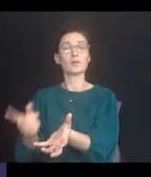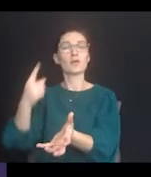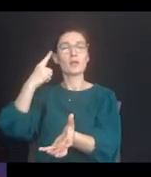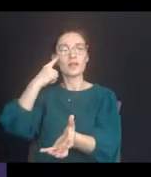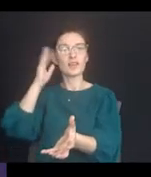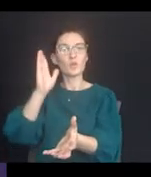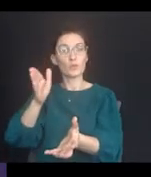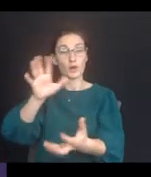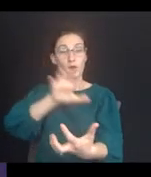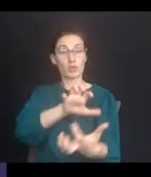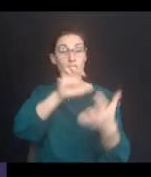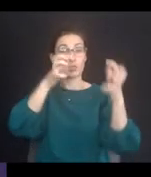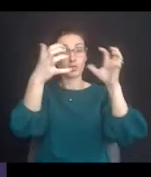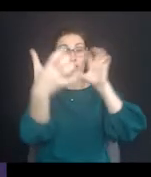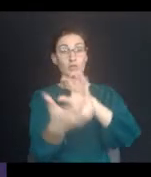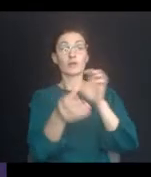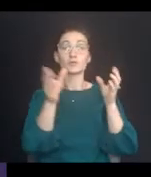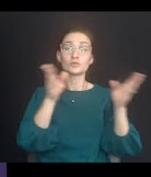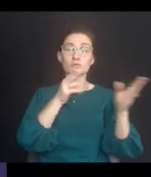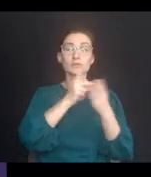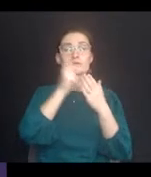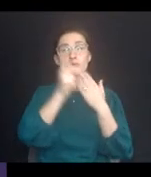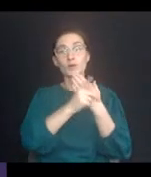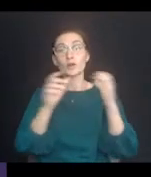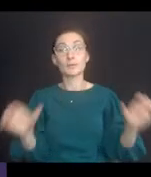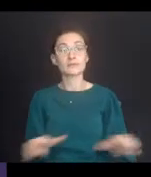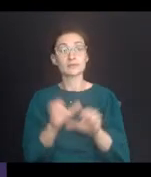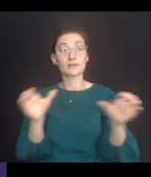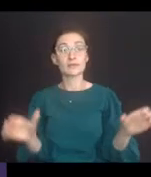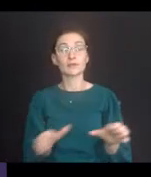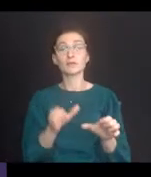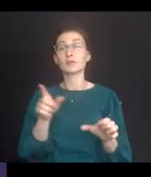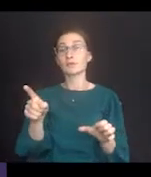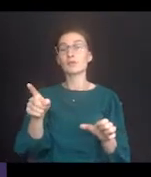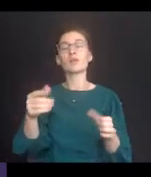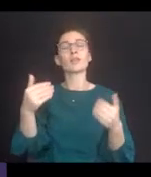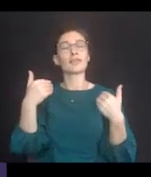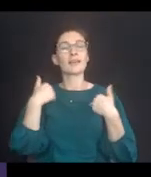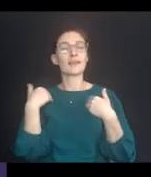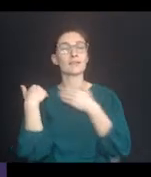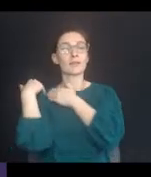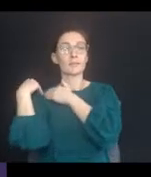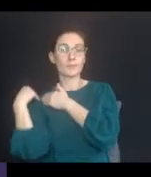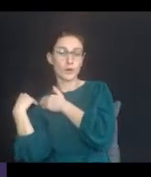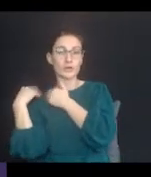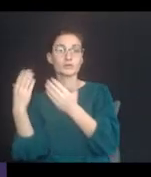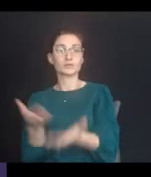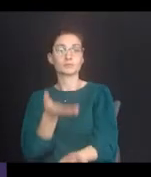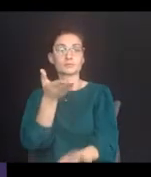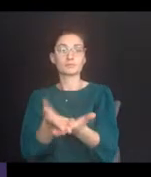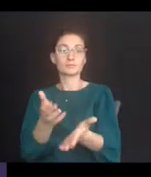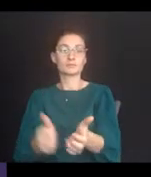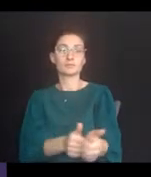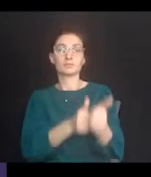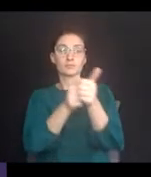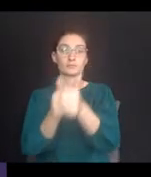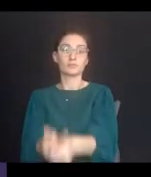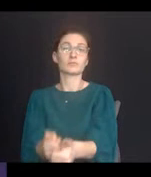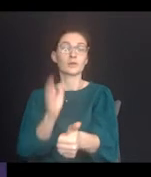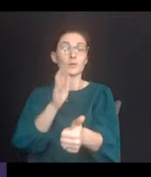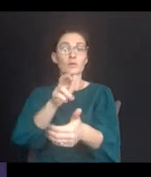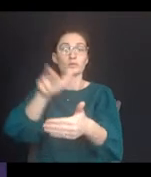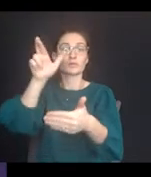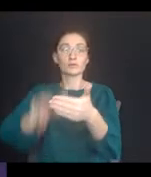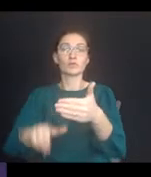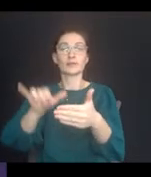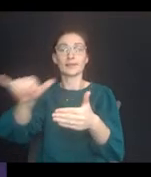proposed action would fundamentally alter the service, program, or activity, a public entity has the burden of proving that compliance